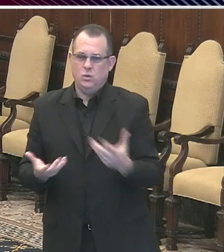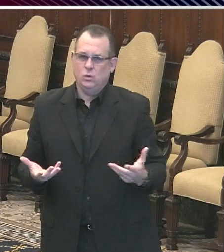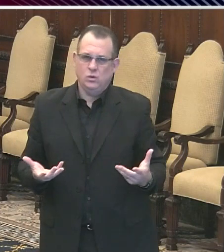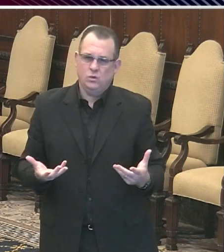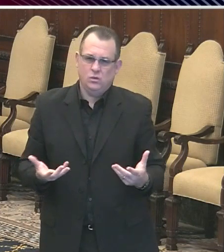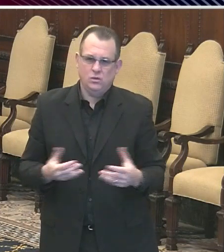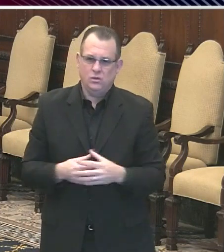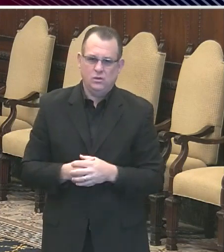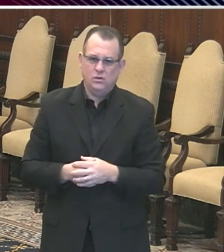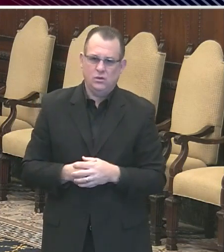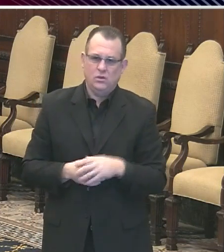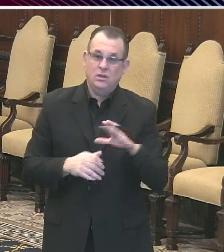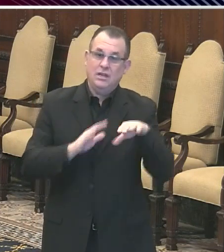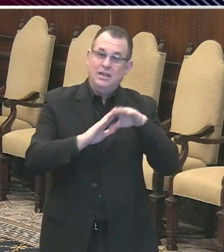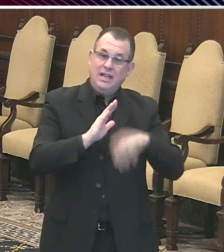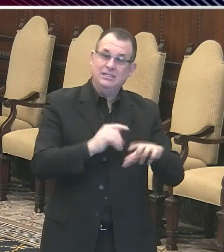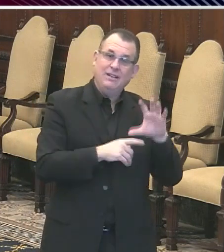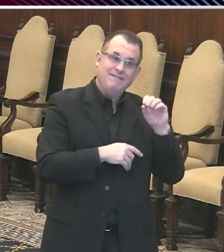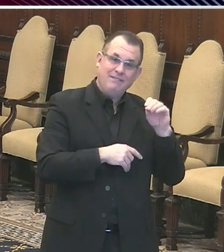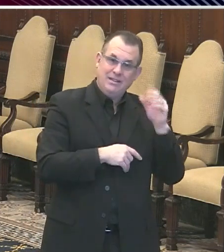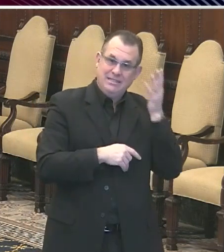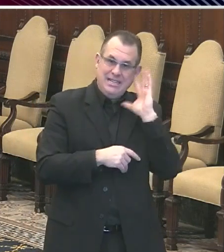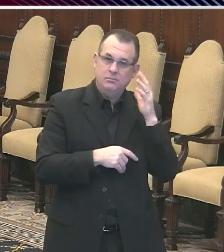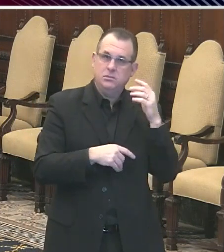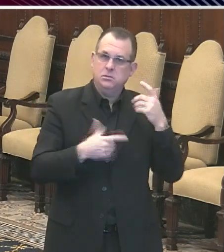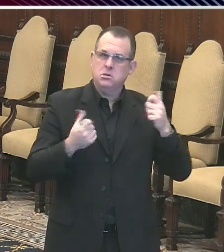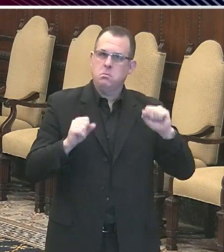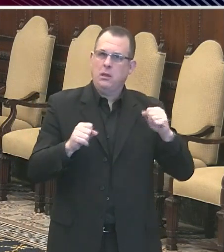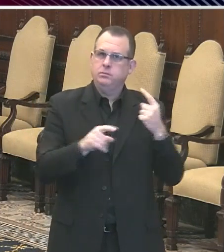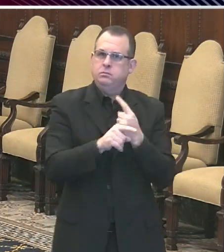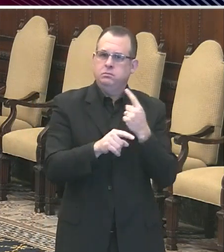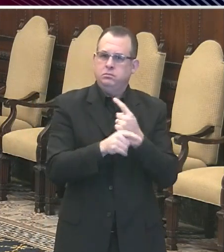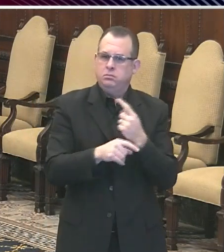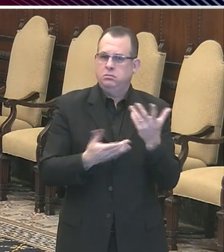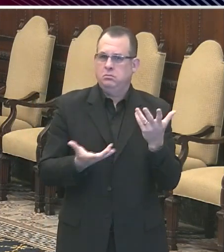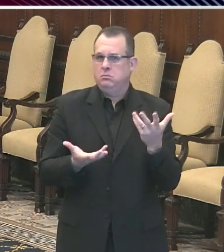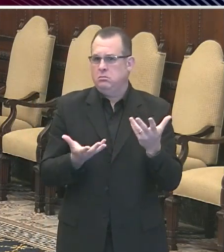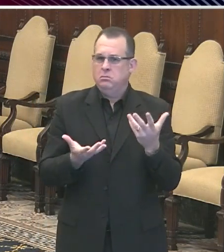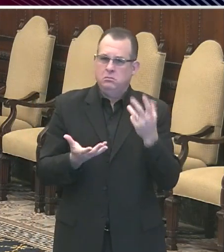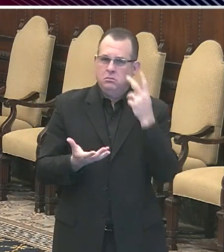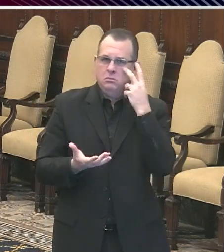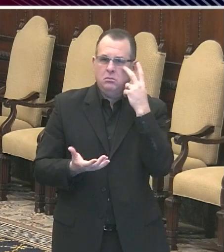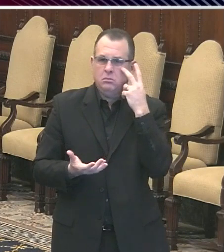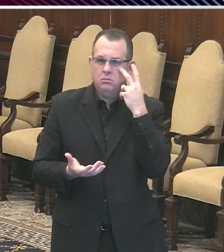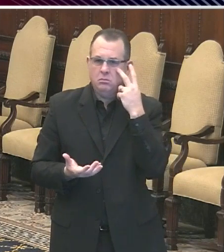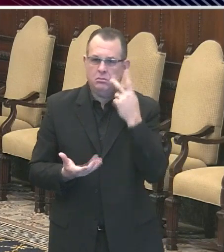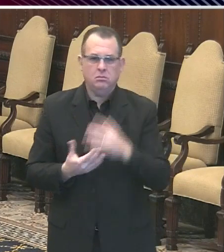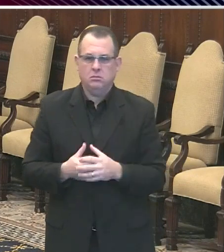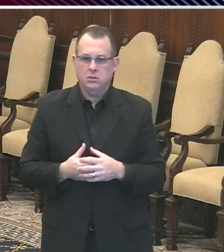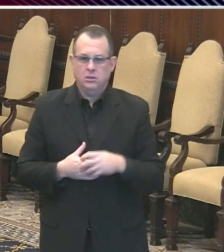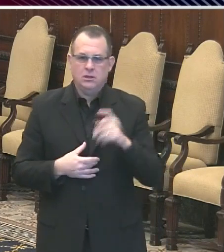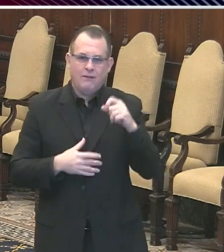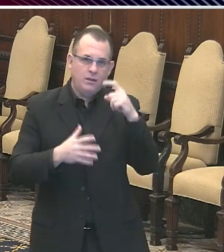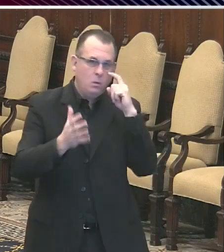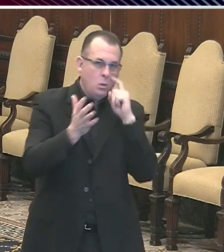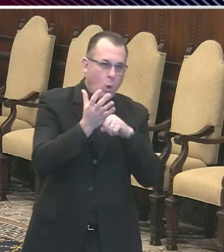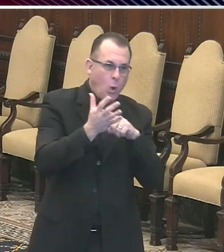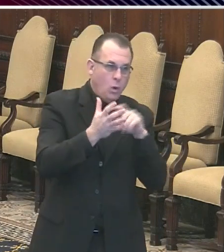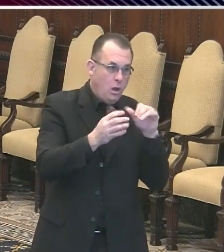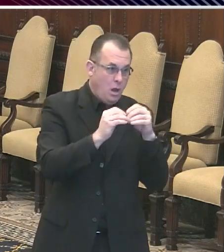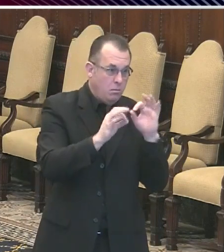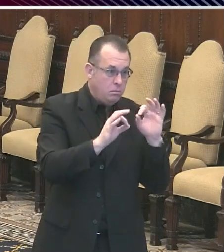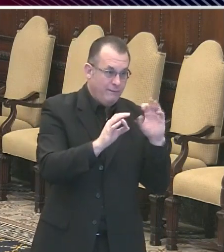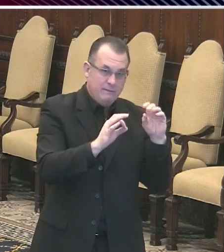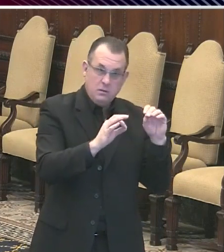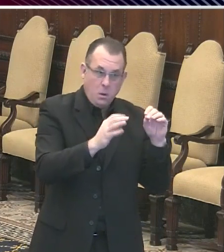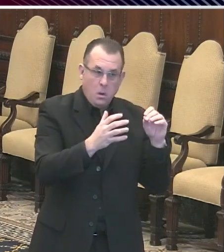greatly expanded testing. We need much more contact tracing. That's at least two things we're going to be looking for before we get to that step. Okay, that's all I have.